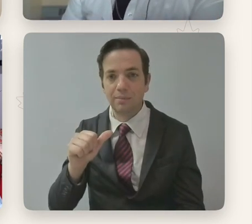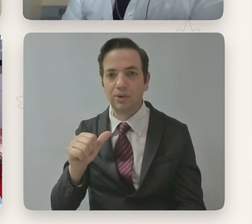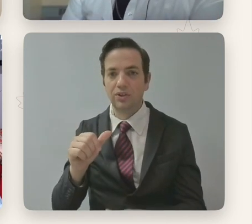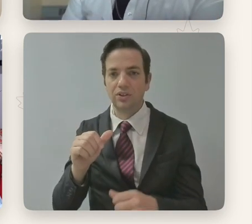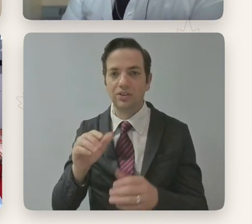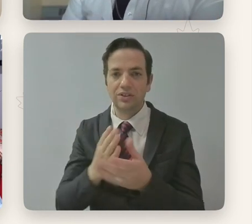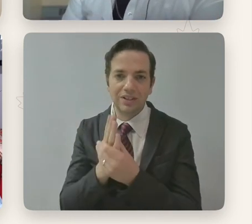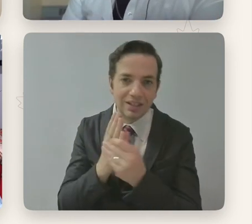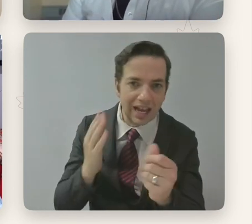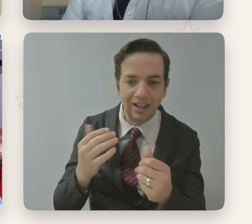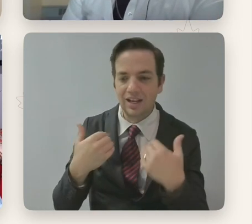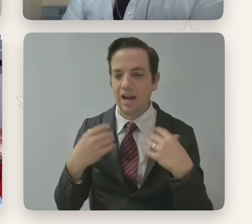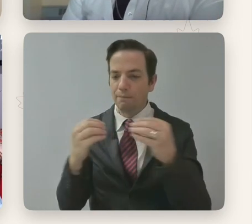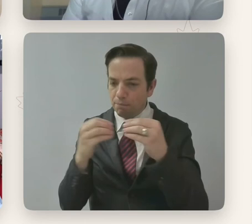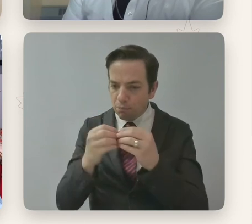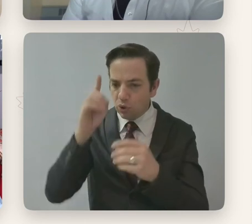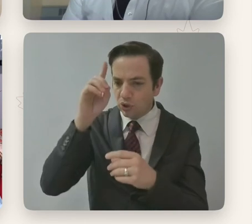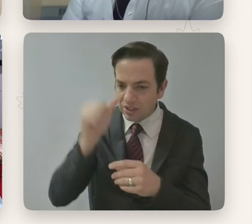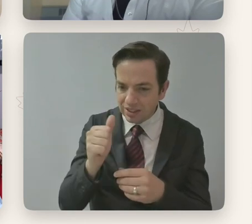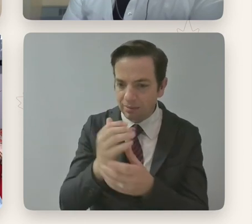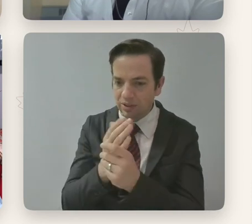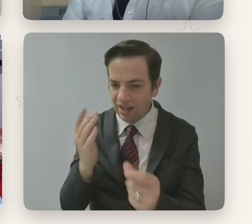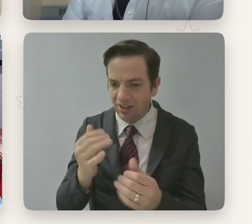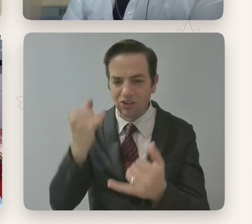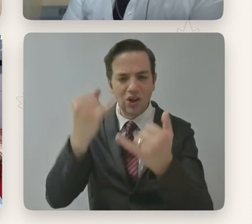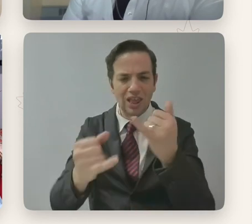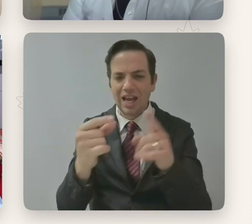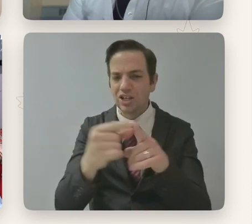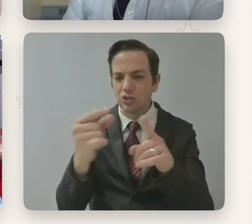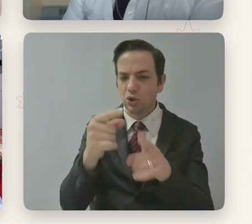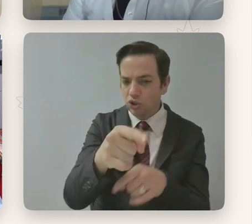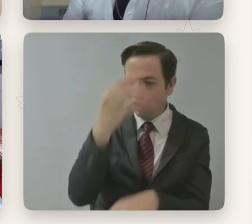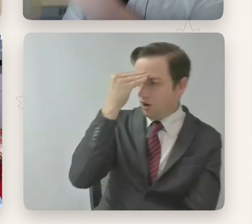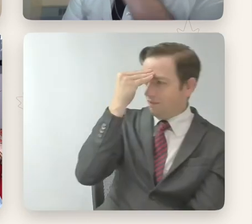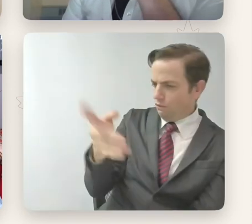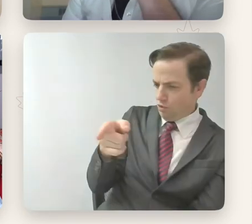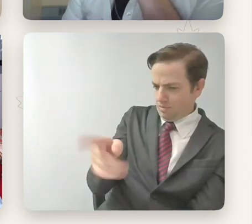disabled performers in the future? Sort of what last words would you, would you leave the industry with, do you think?